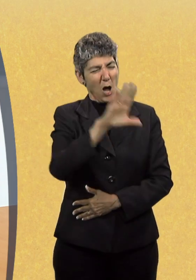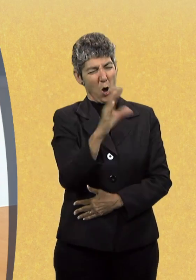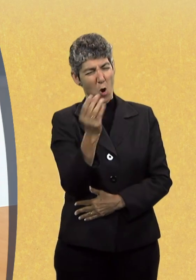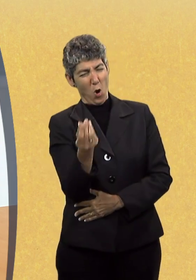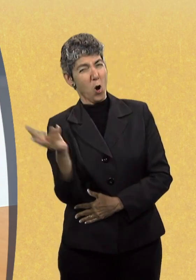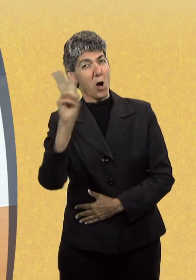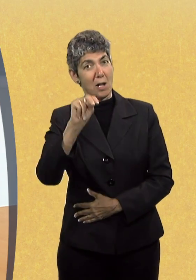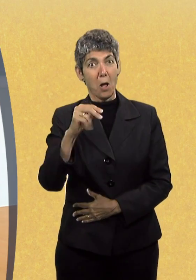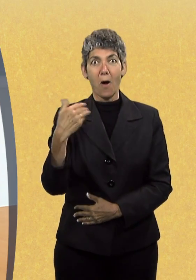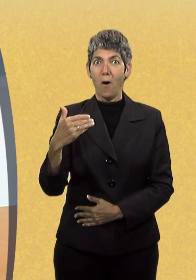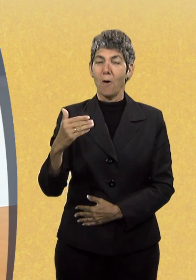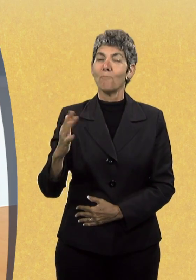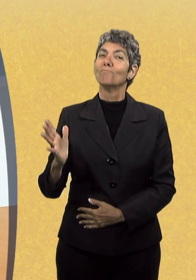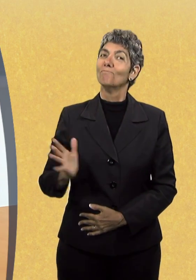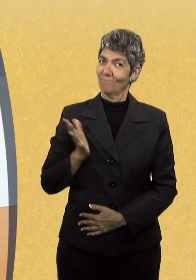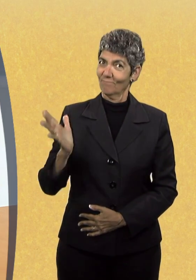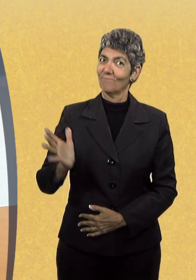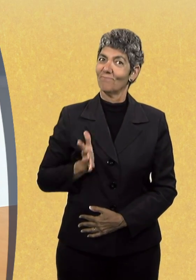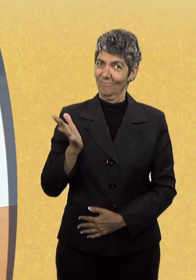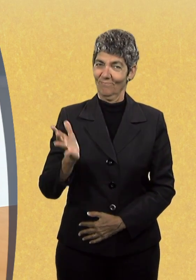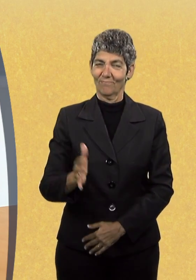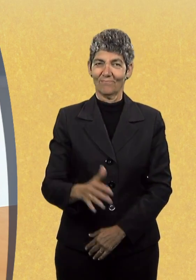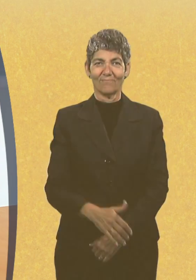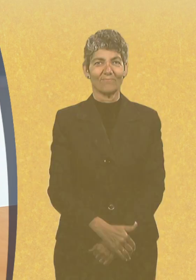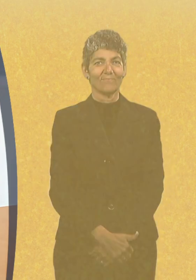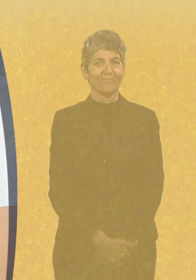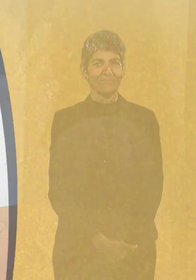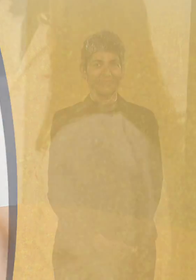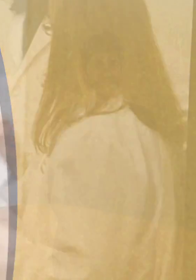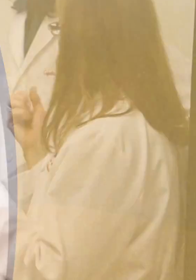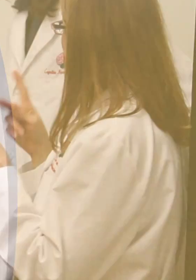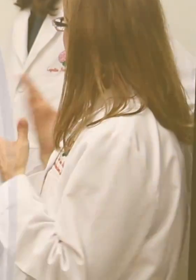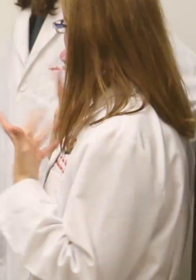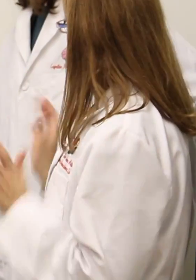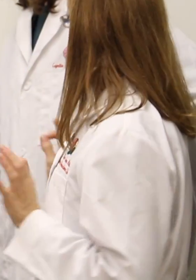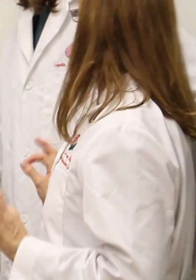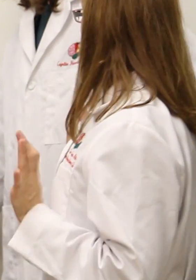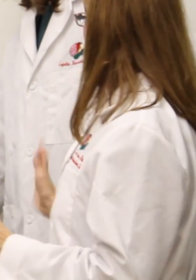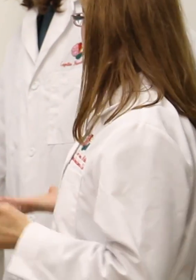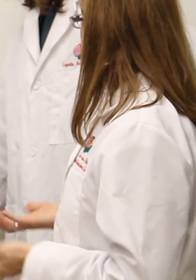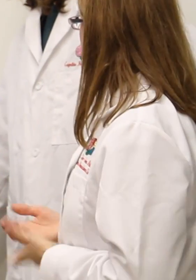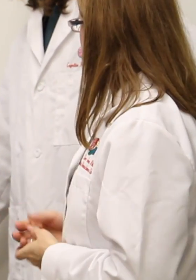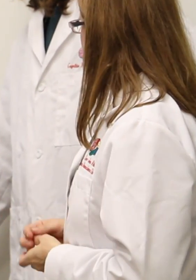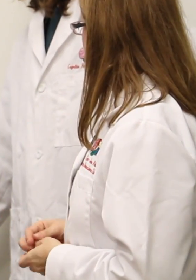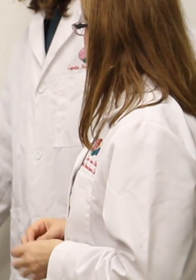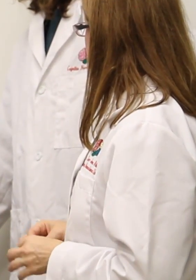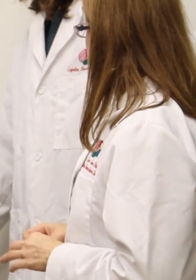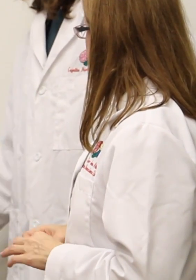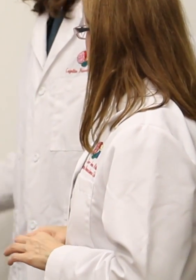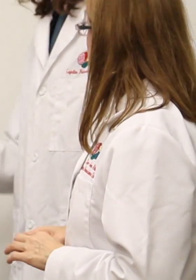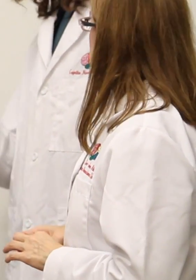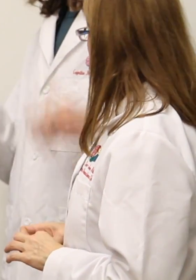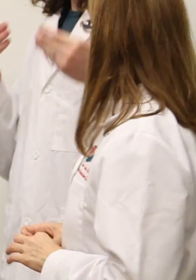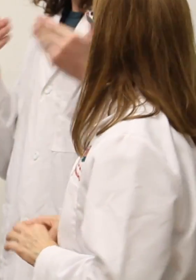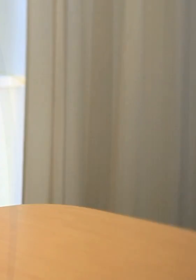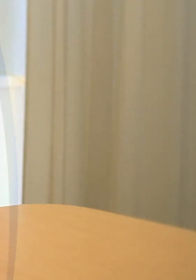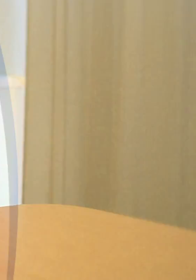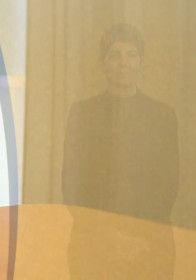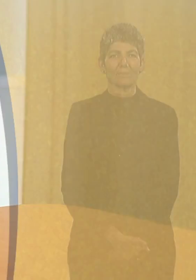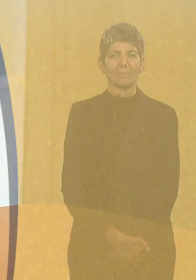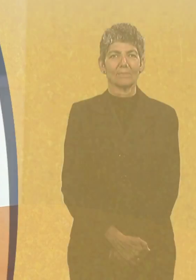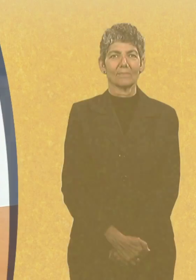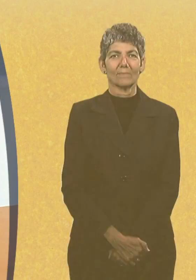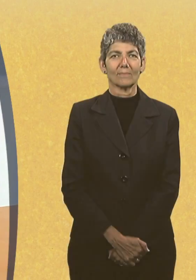Here, Gallaudet has its own research-dedicated neuroimaging laboratory.